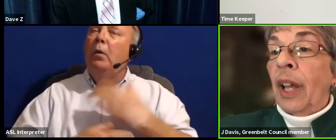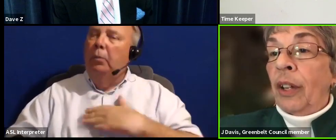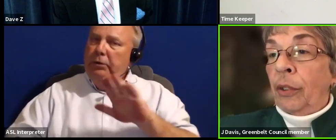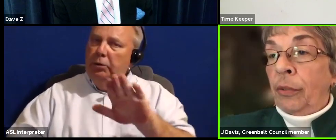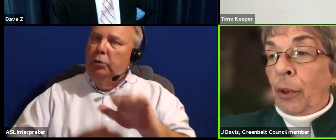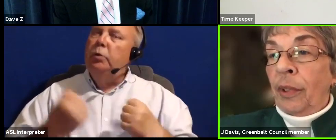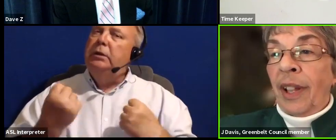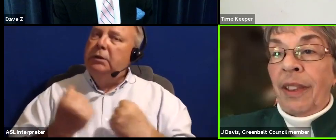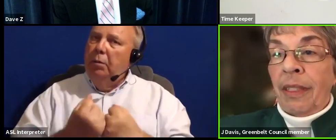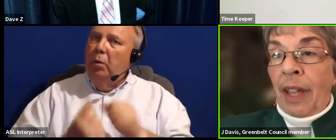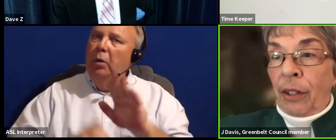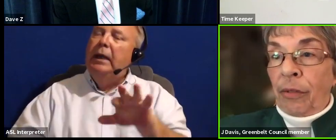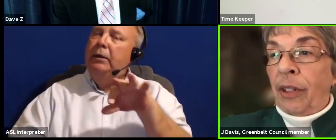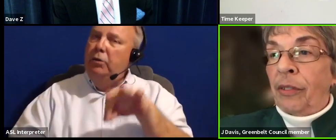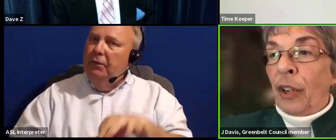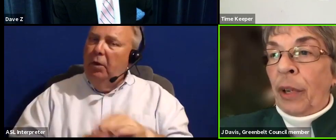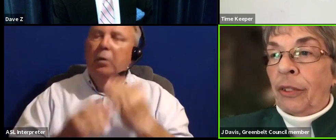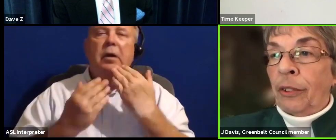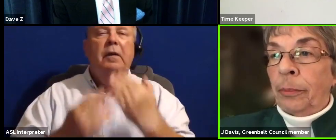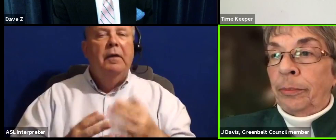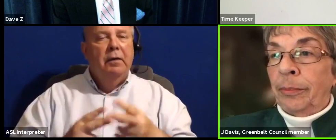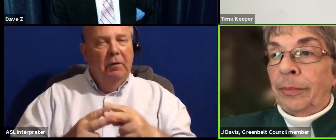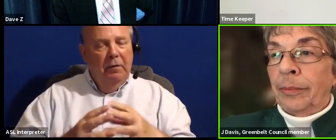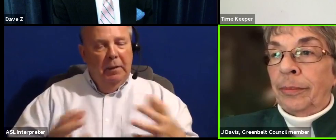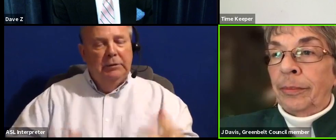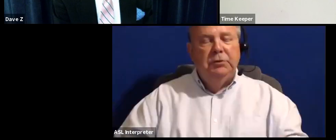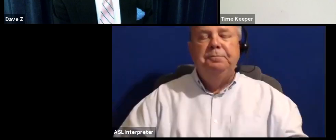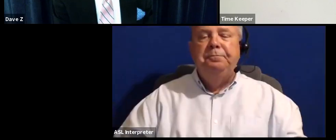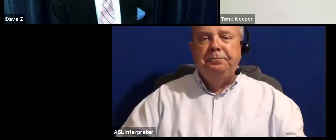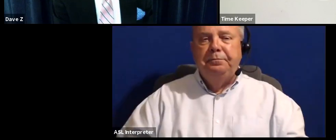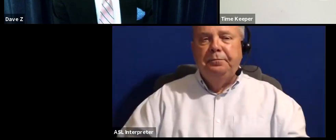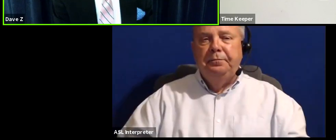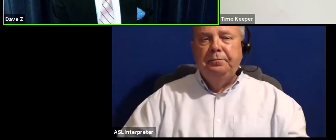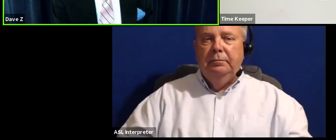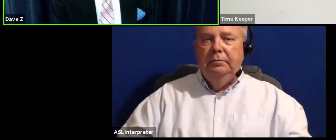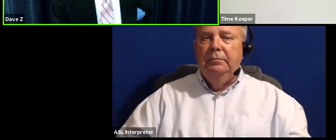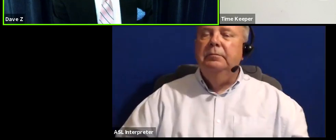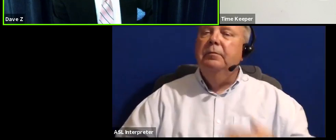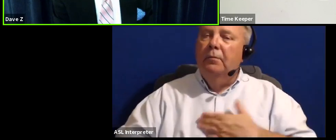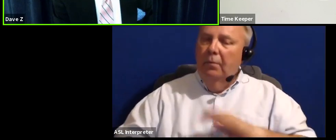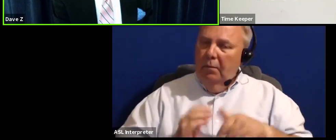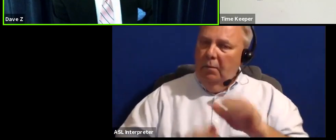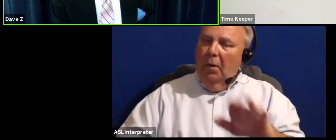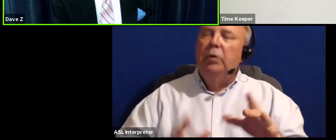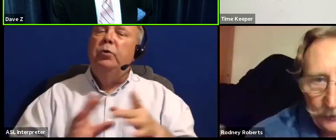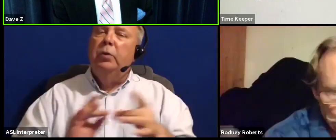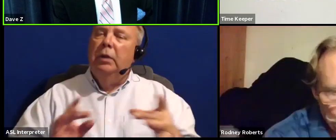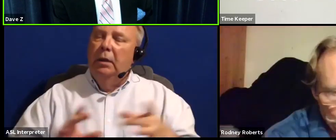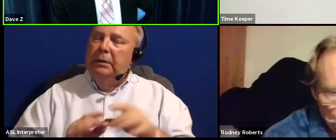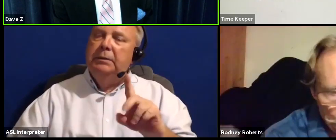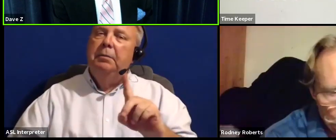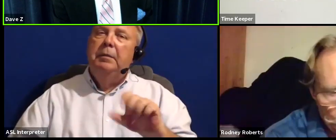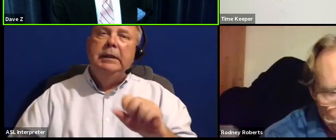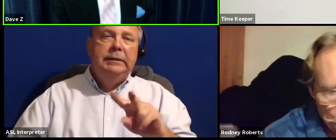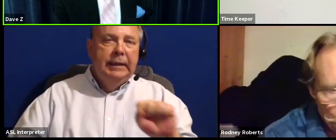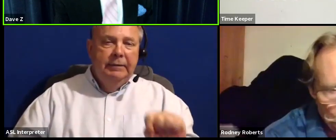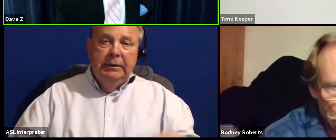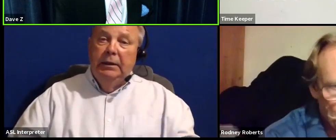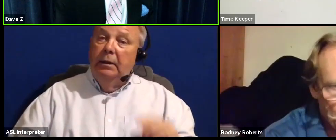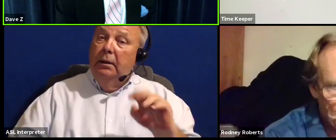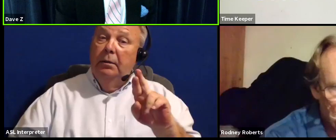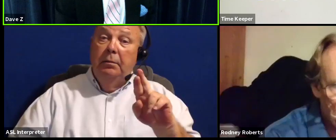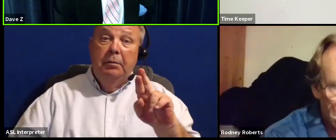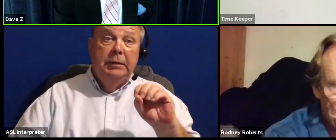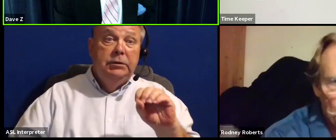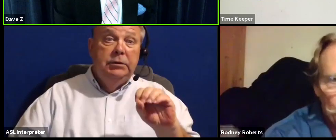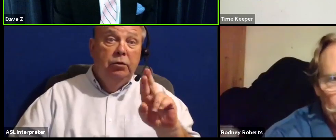support and your vote. Thank you very, very much. We appreciate all your comments, Ms. Davis. Mr. Roberts,